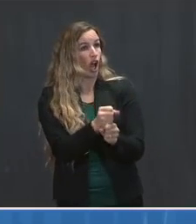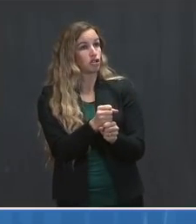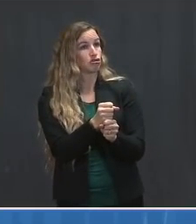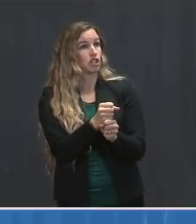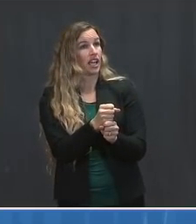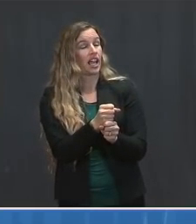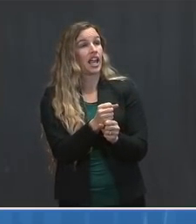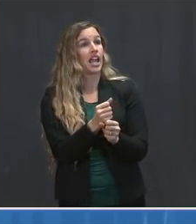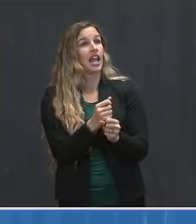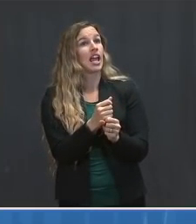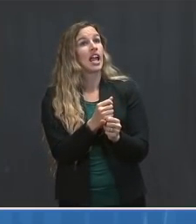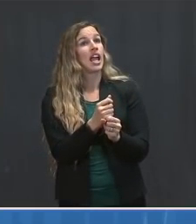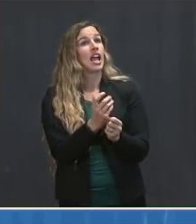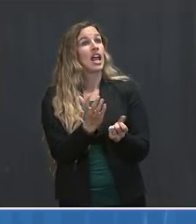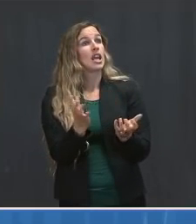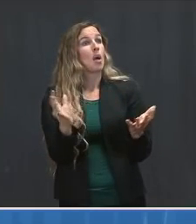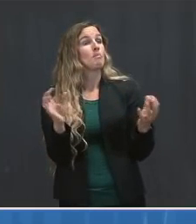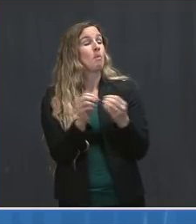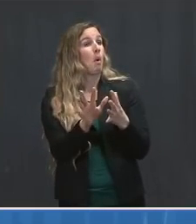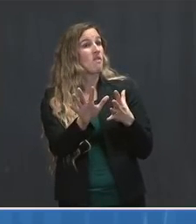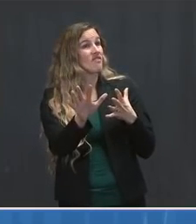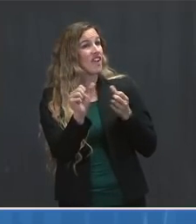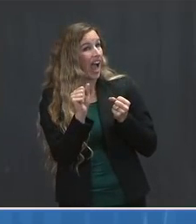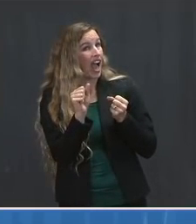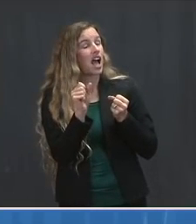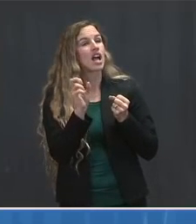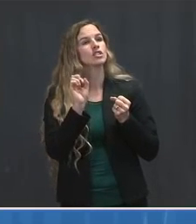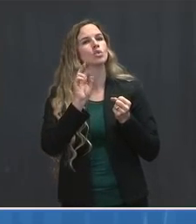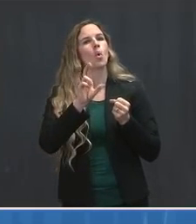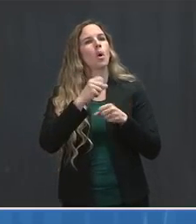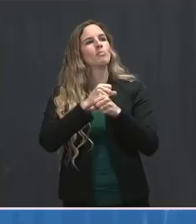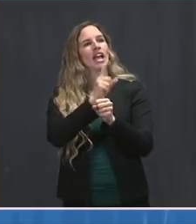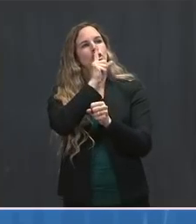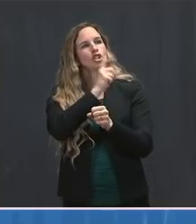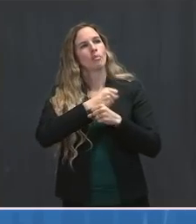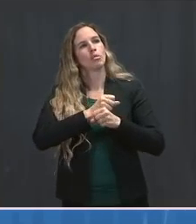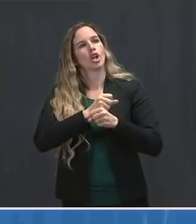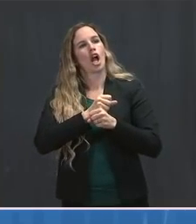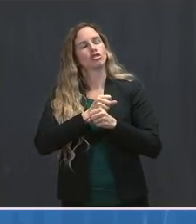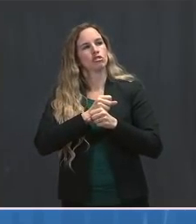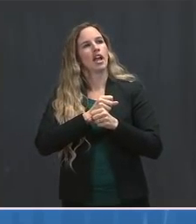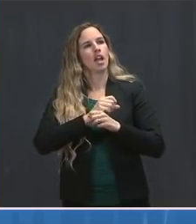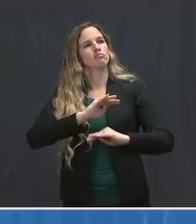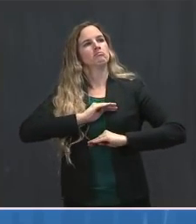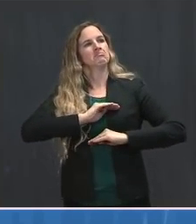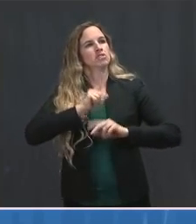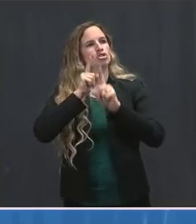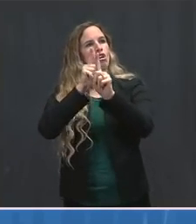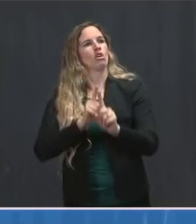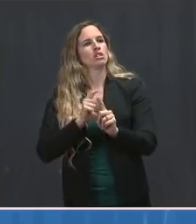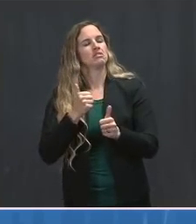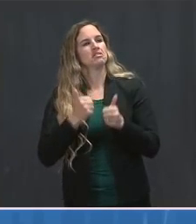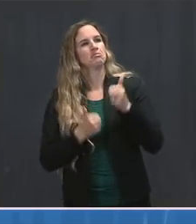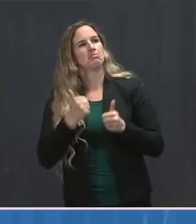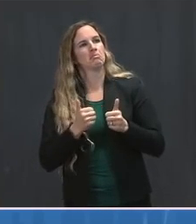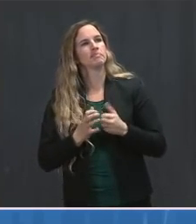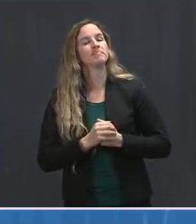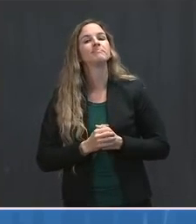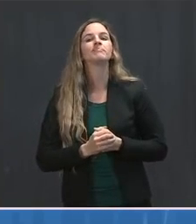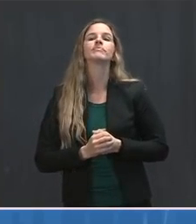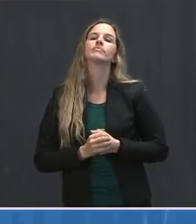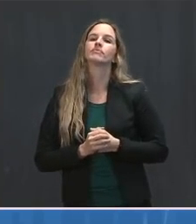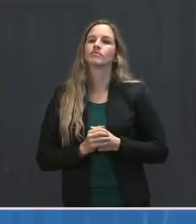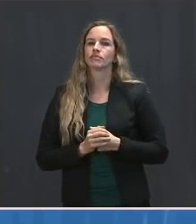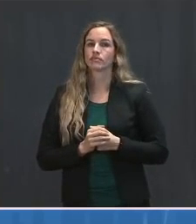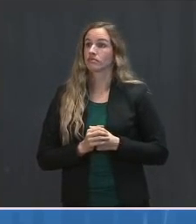ahead of what was previously announced or just ensure that production meets the targets that were previously announced. Mr. Tim, do you want to